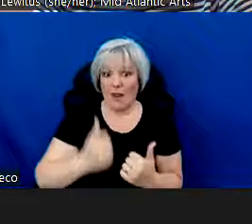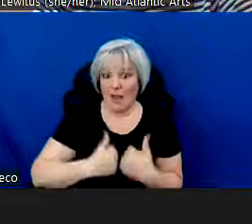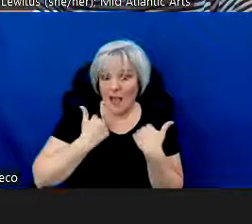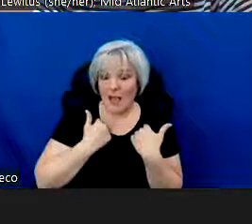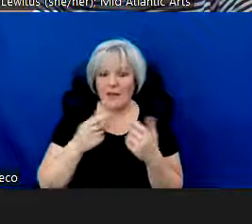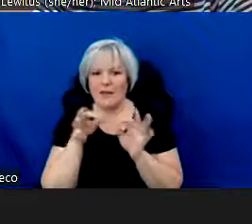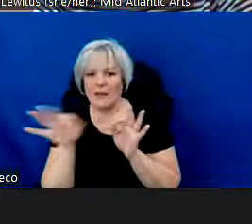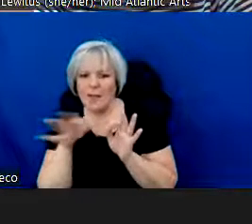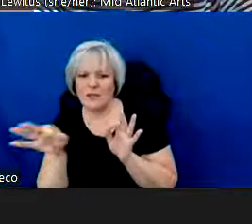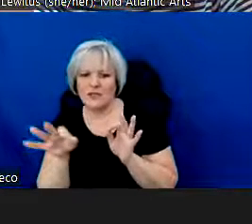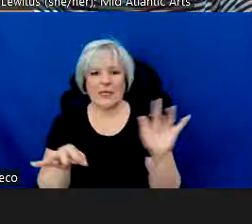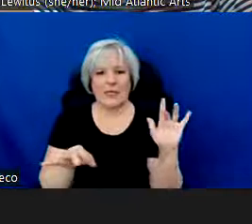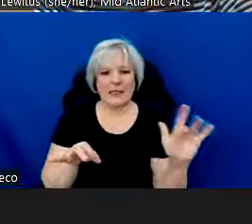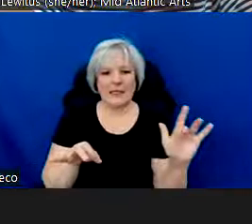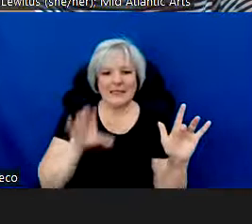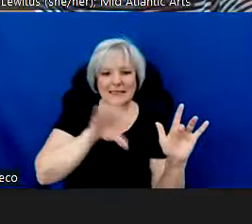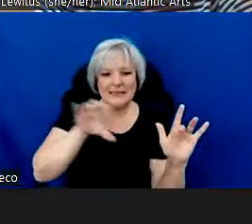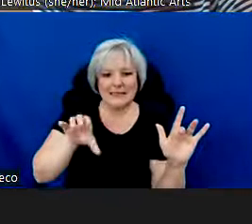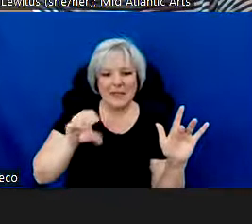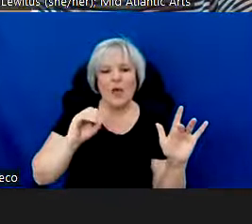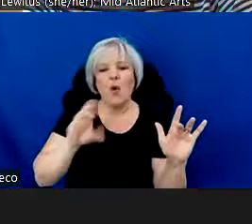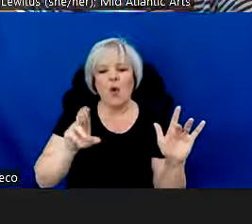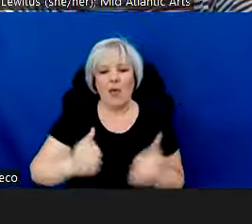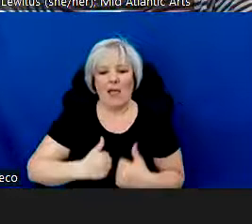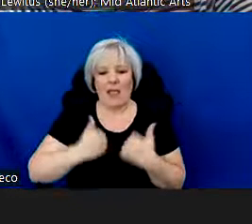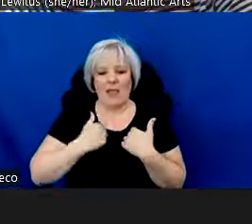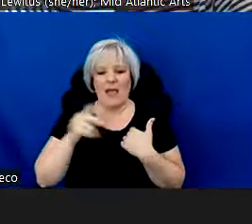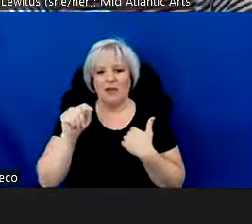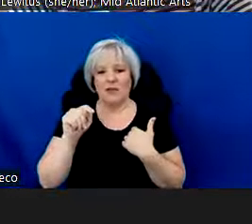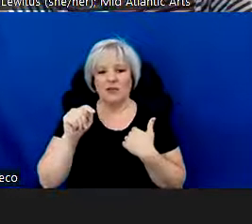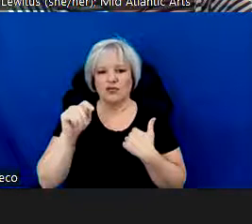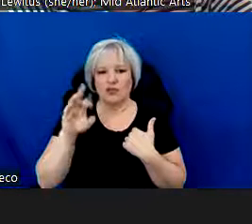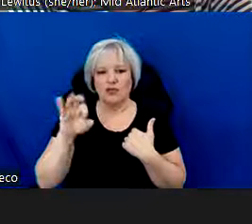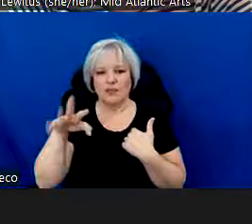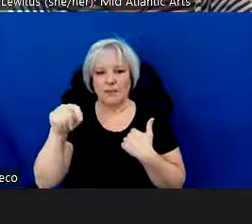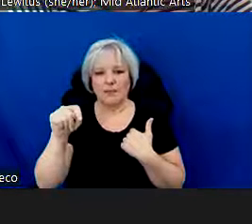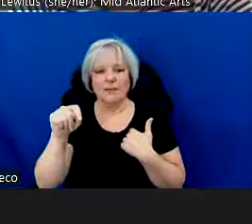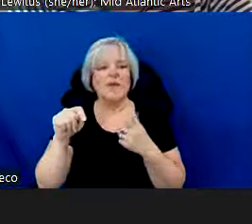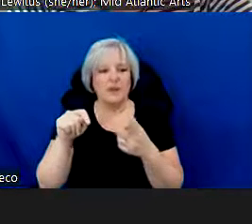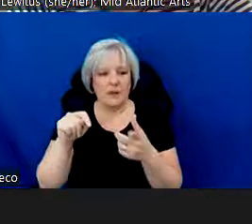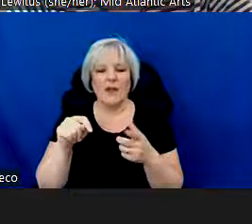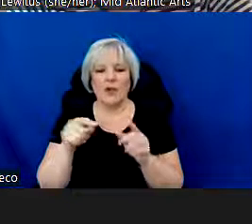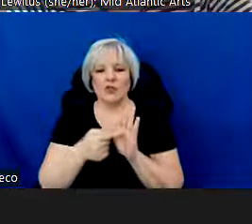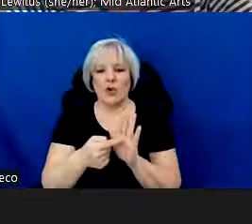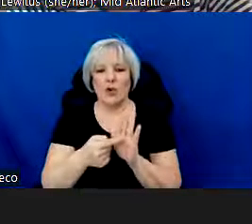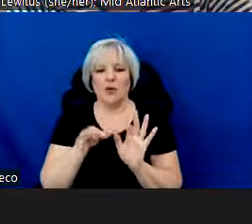captions, click CC or Live Transcript button and then click Show Subtitles.